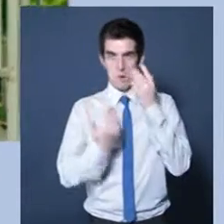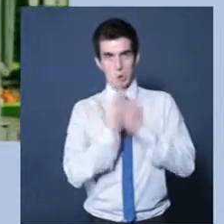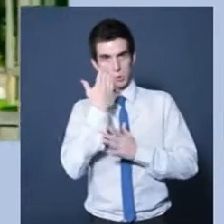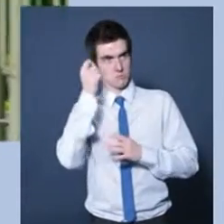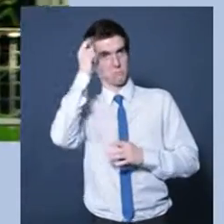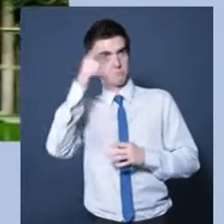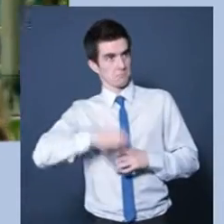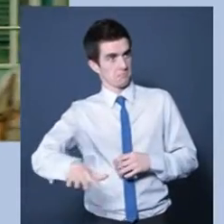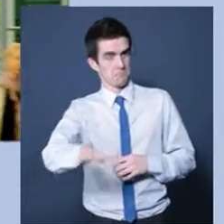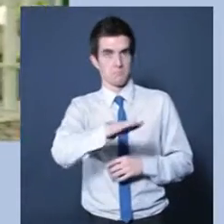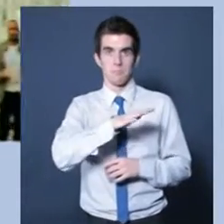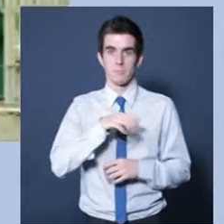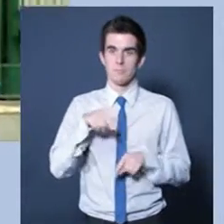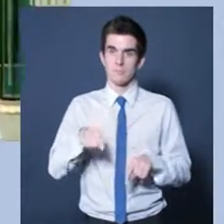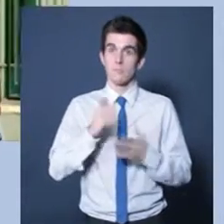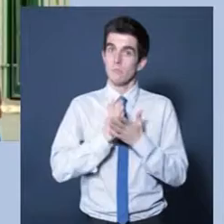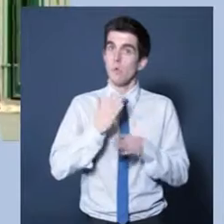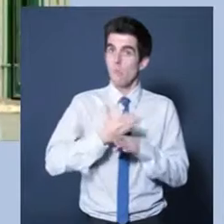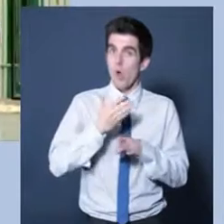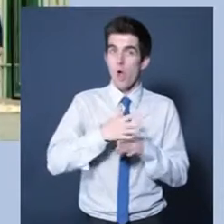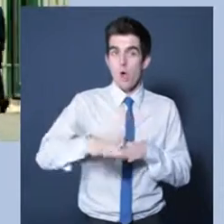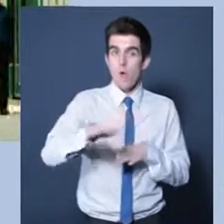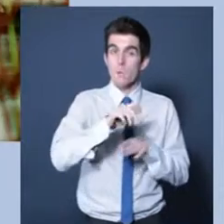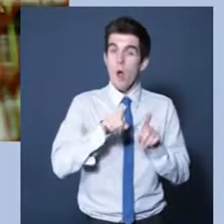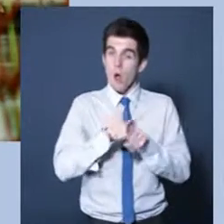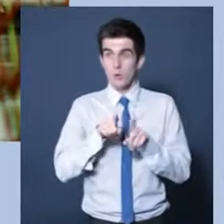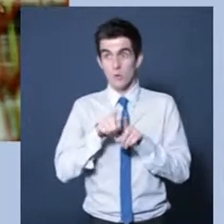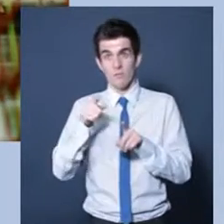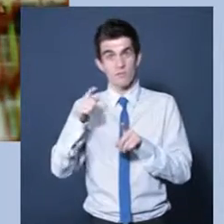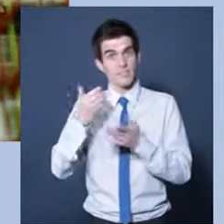but it's more than a workplace. It's somewhere that's nice to be.